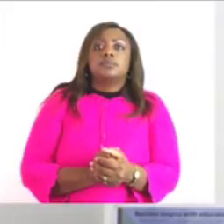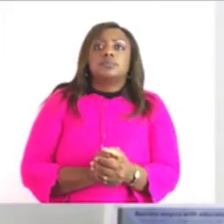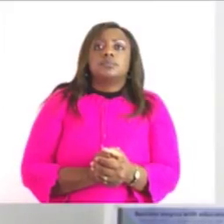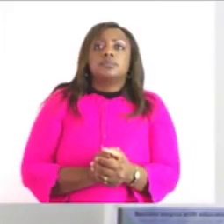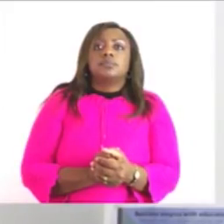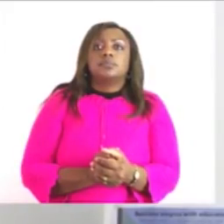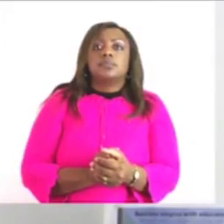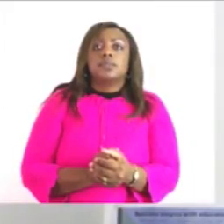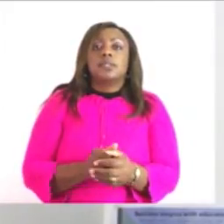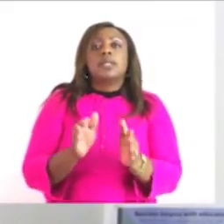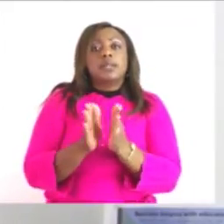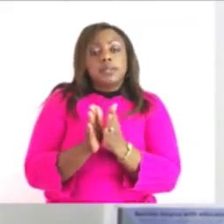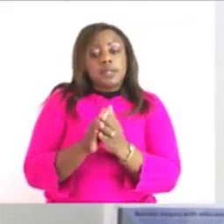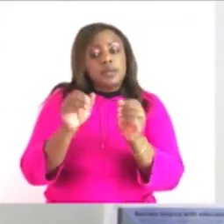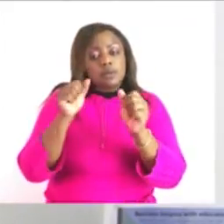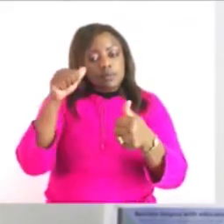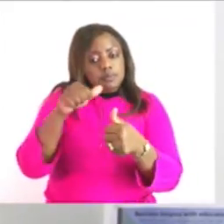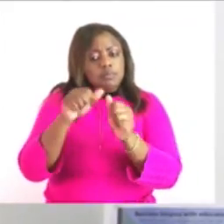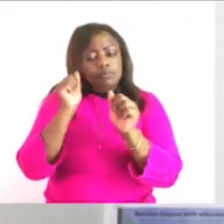it should be exactly at zero there